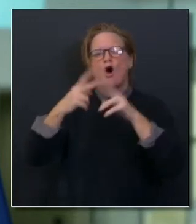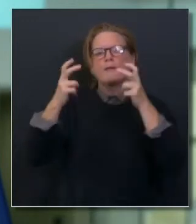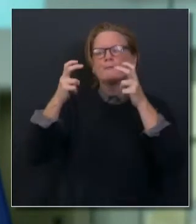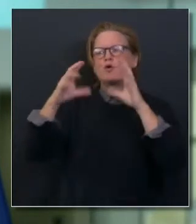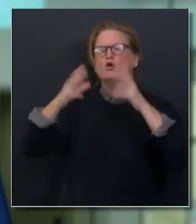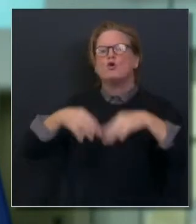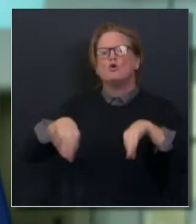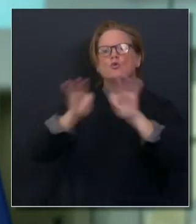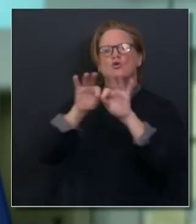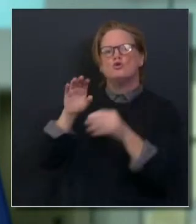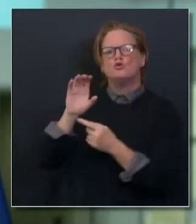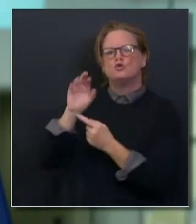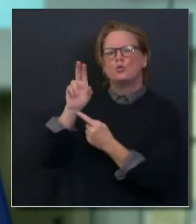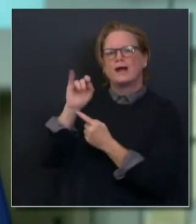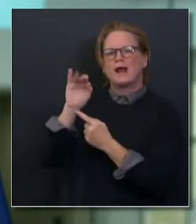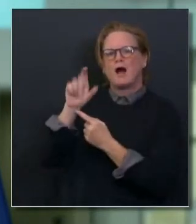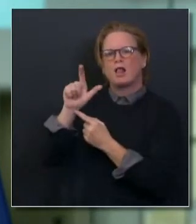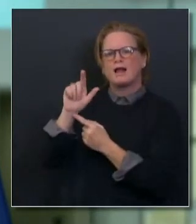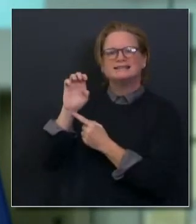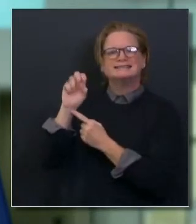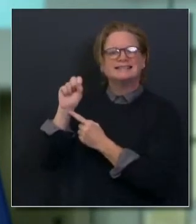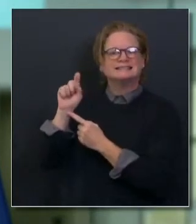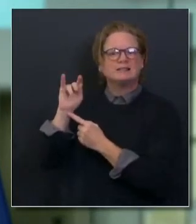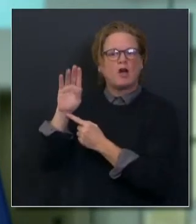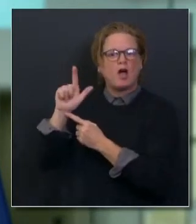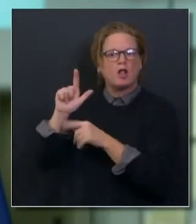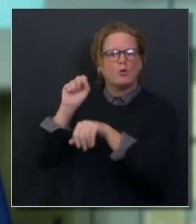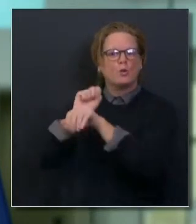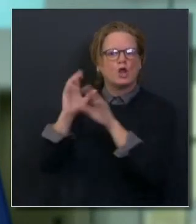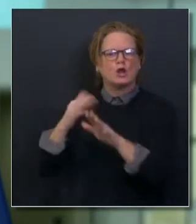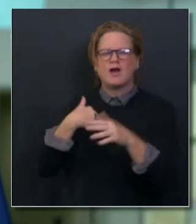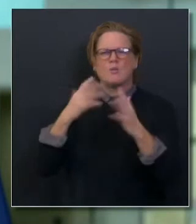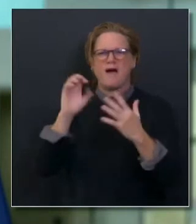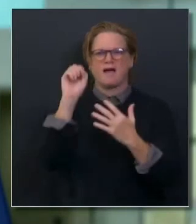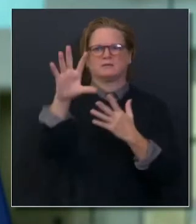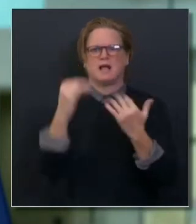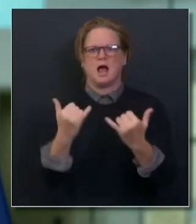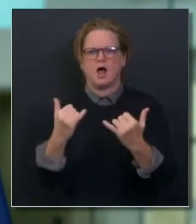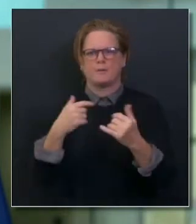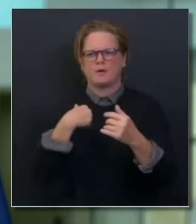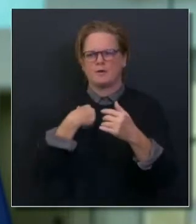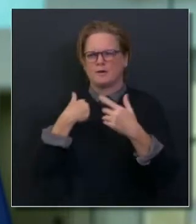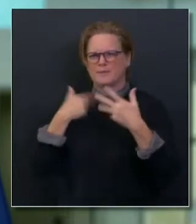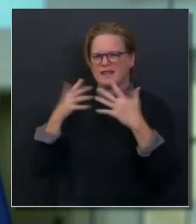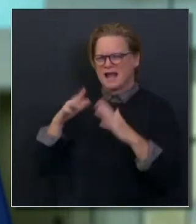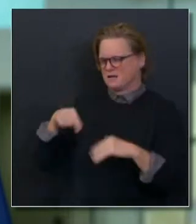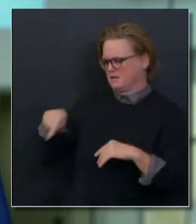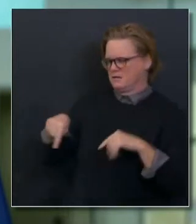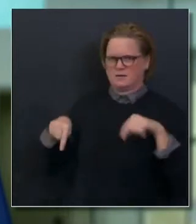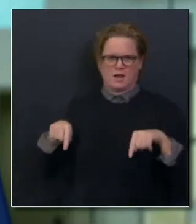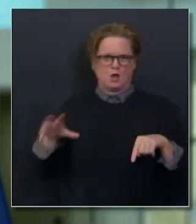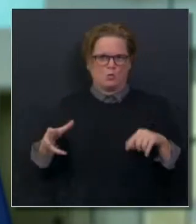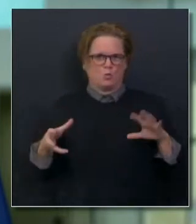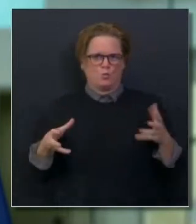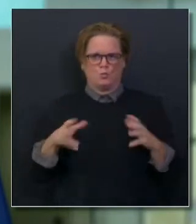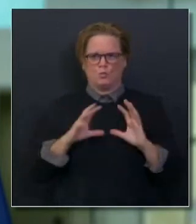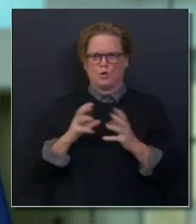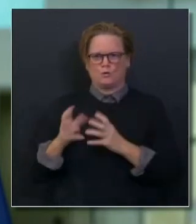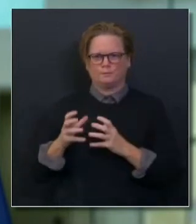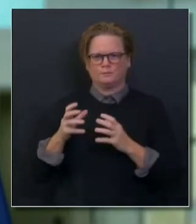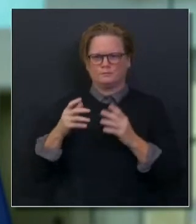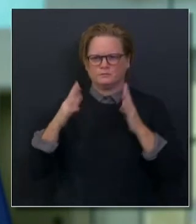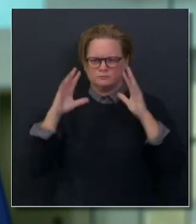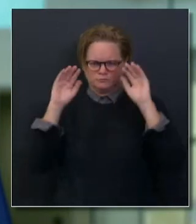I don't want to get too far ahead of the work group. They will be sharing their advice, their guidance, their list of